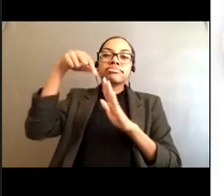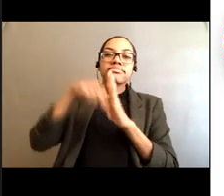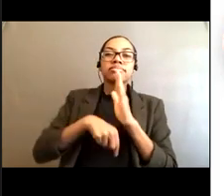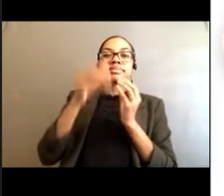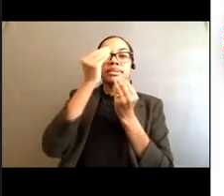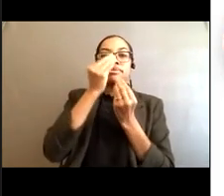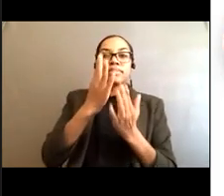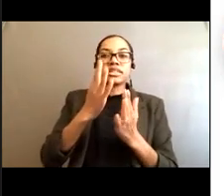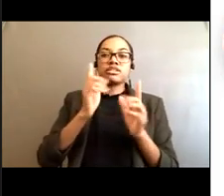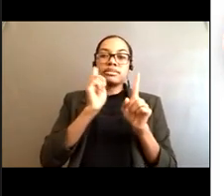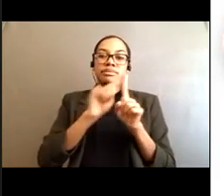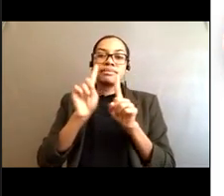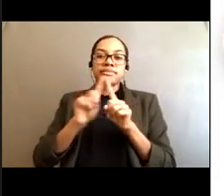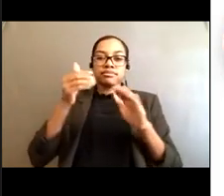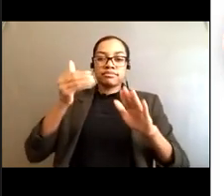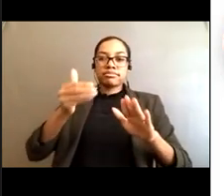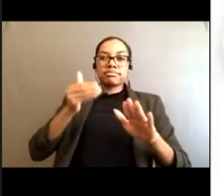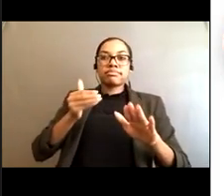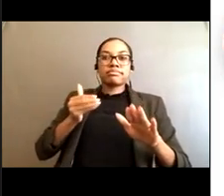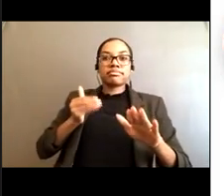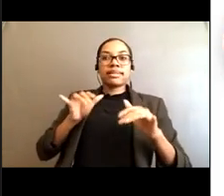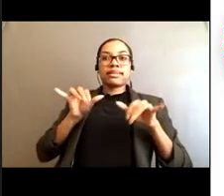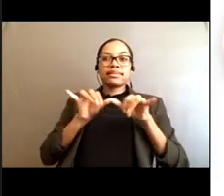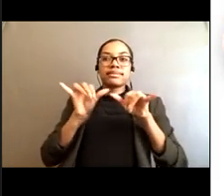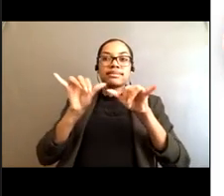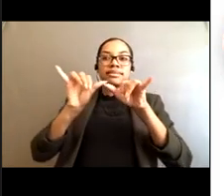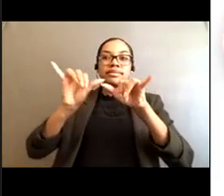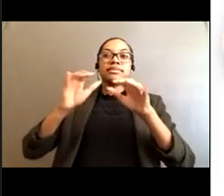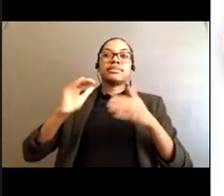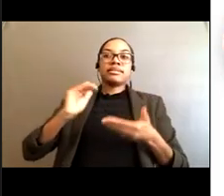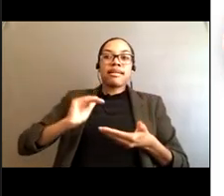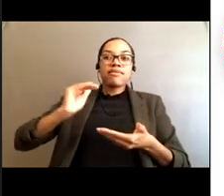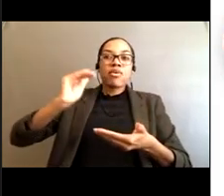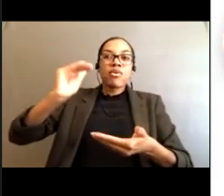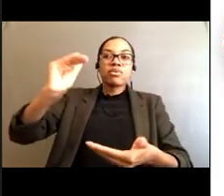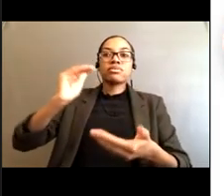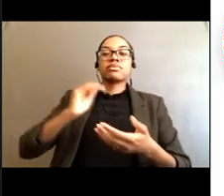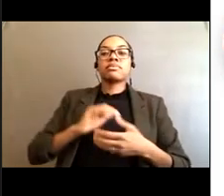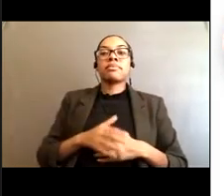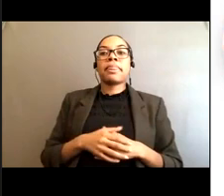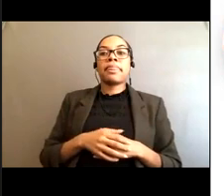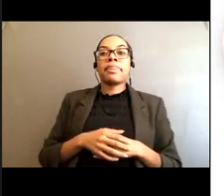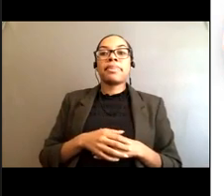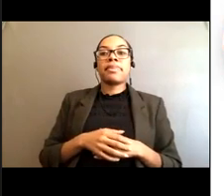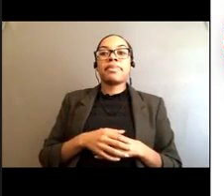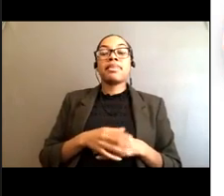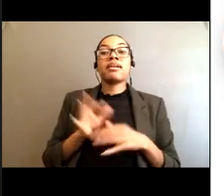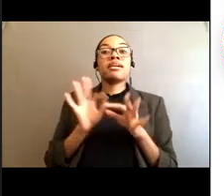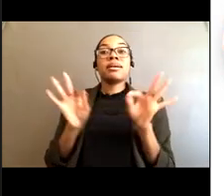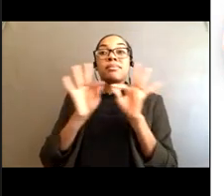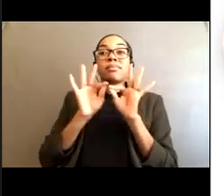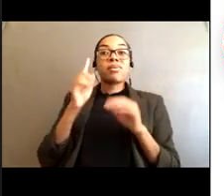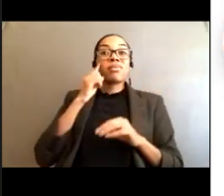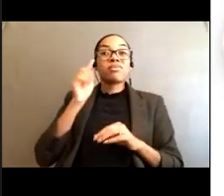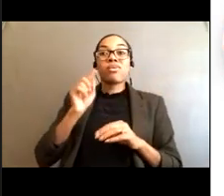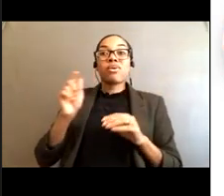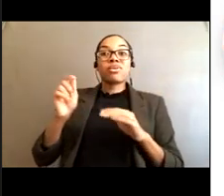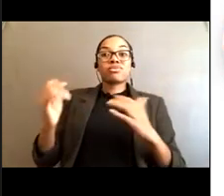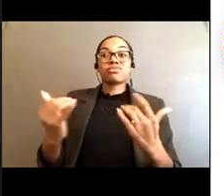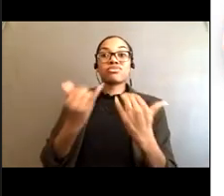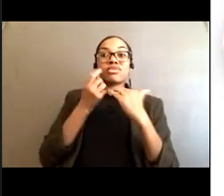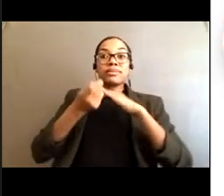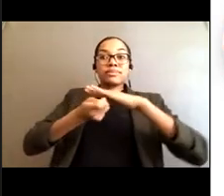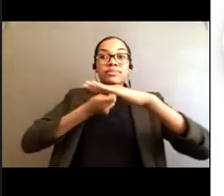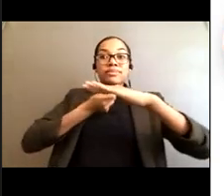buoy observations, so we look for wave data. It is so important to know the height of the waves, the